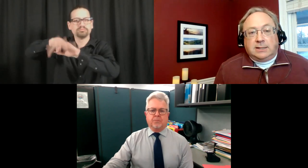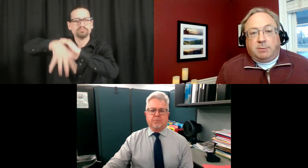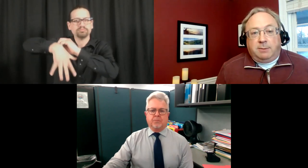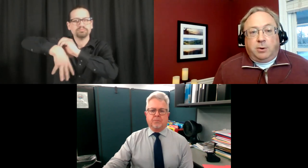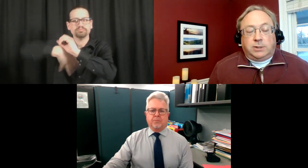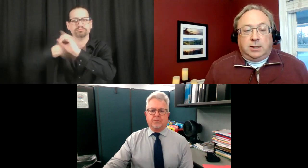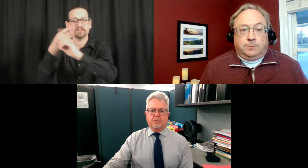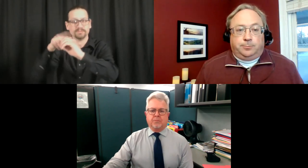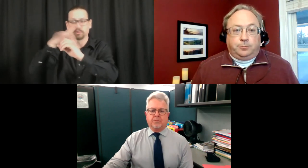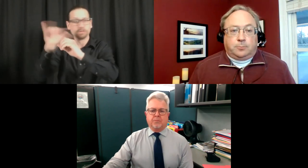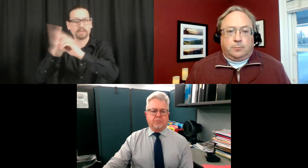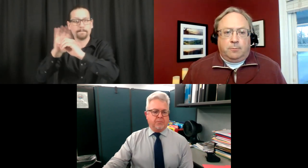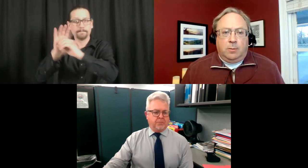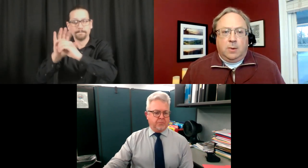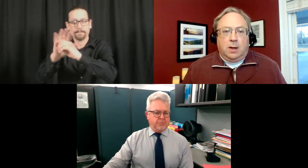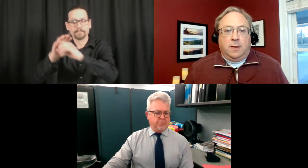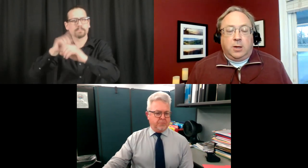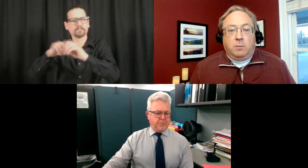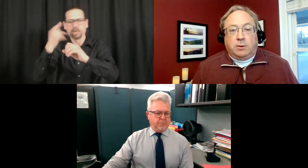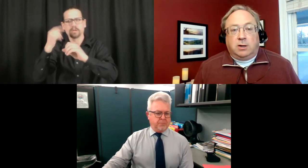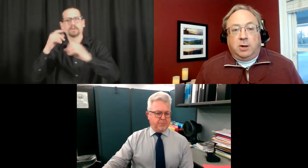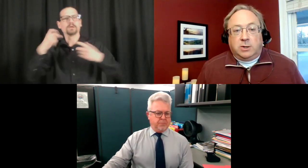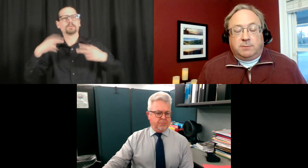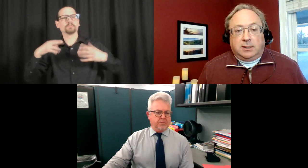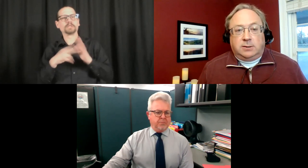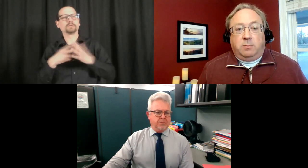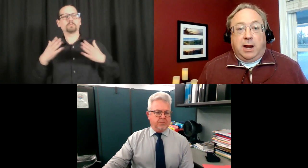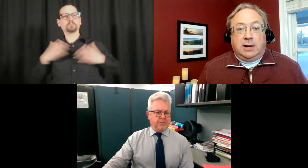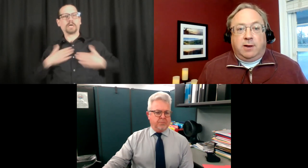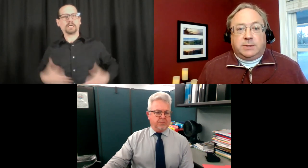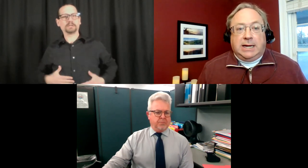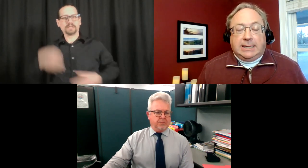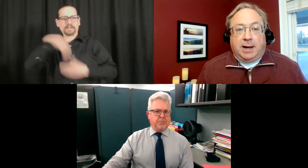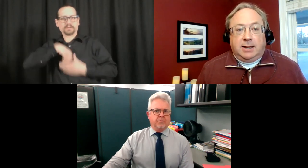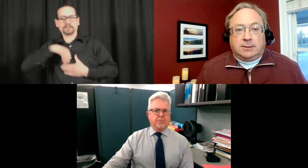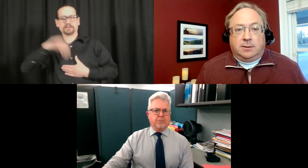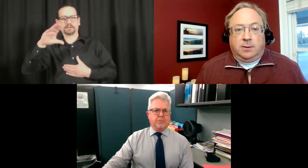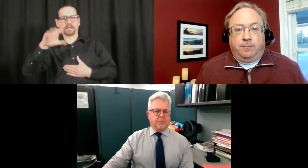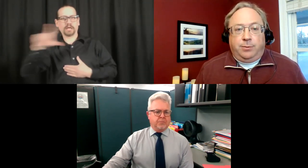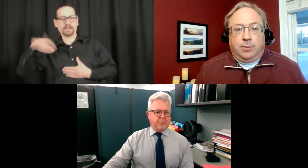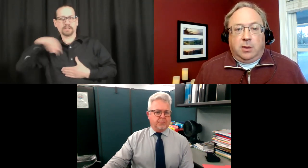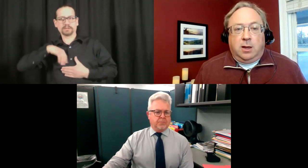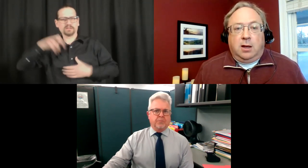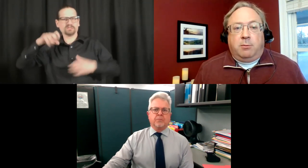recognizes that spike protein, and then you mount an immune response. Your body develops antibodies.